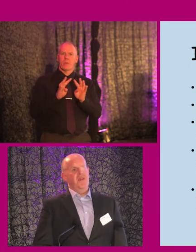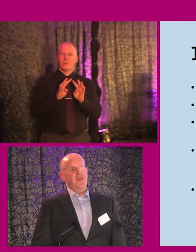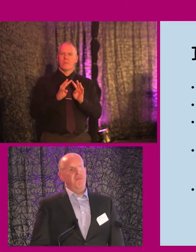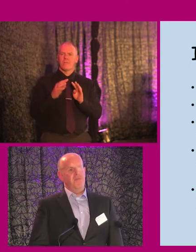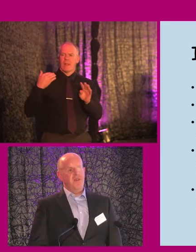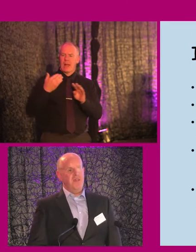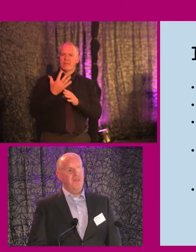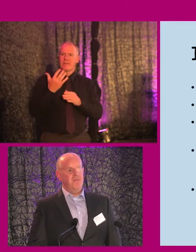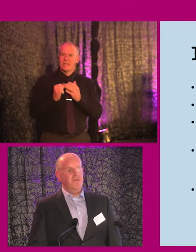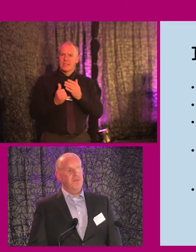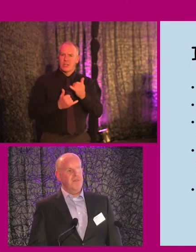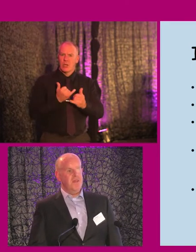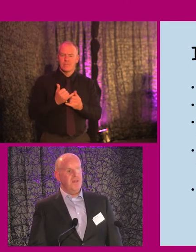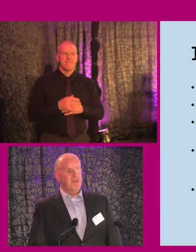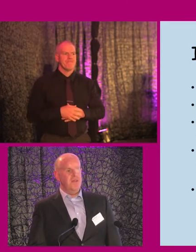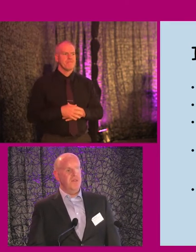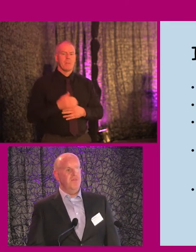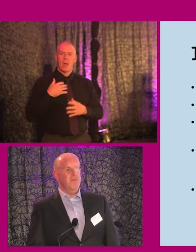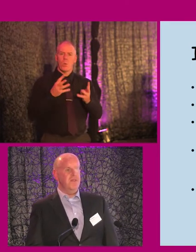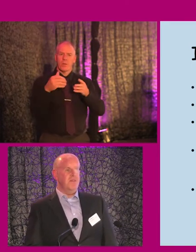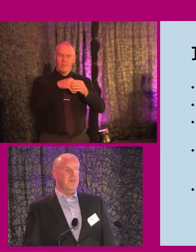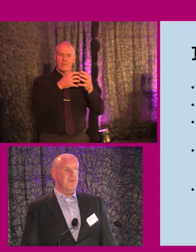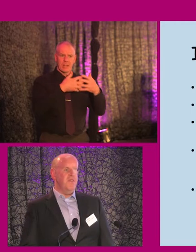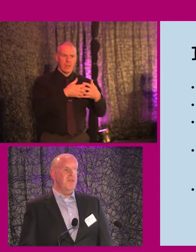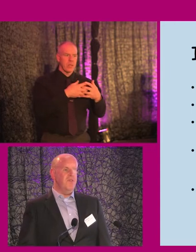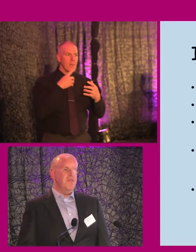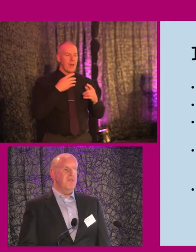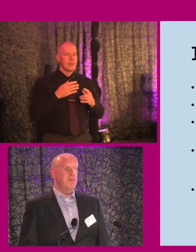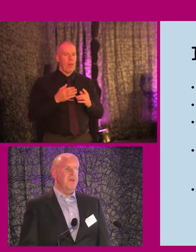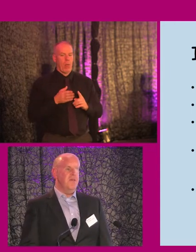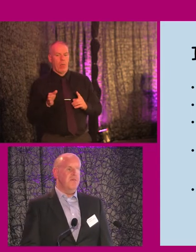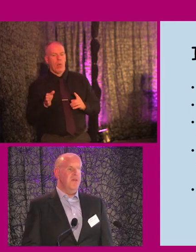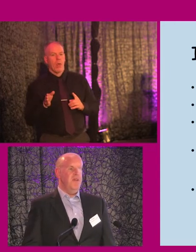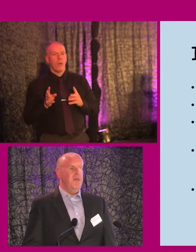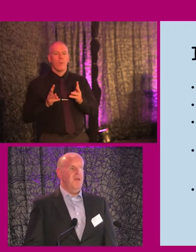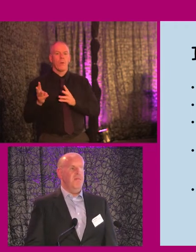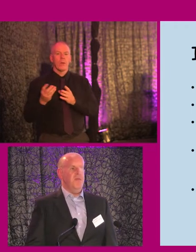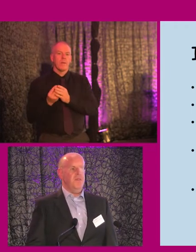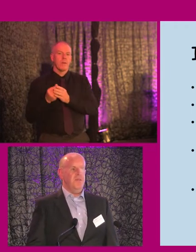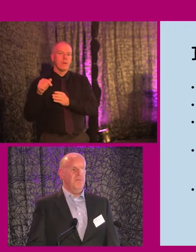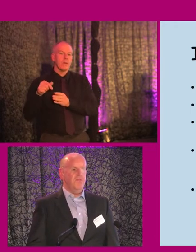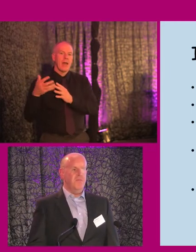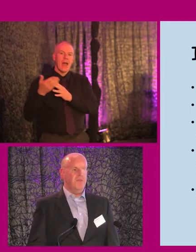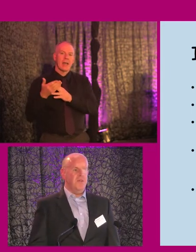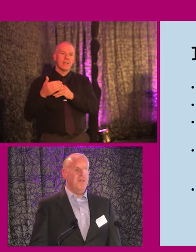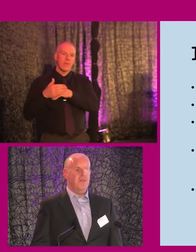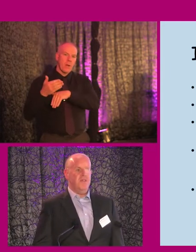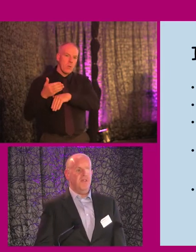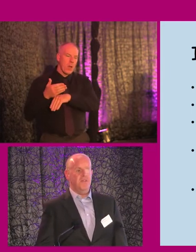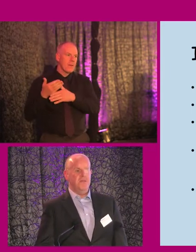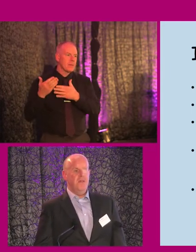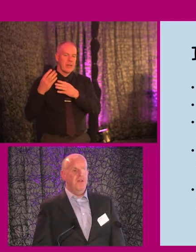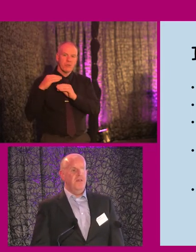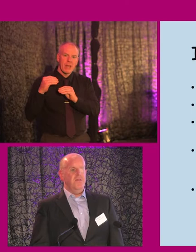primarily involved with technology, but on the side, I'm very interested in the whole area of access to employment, access to